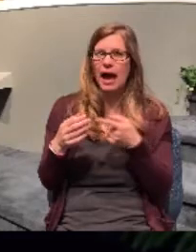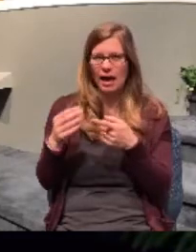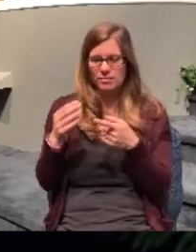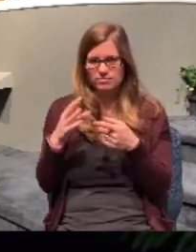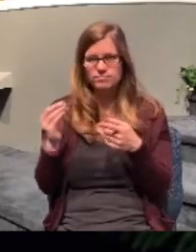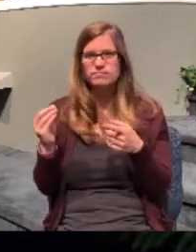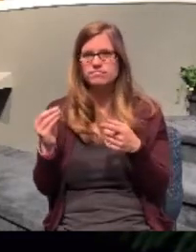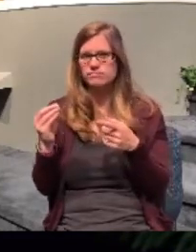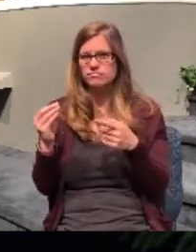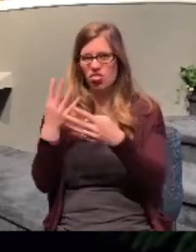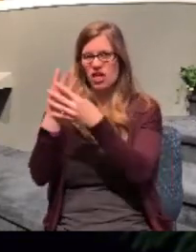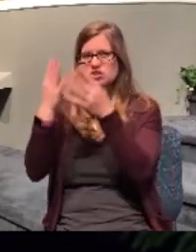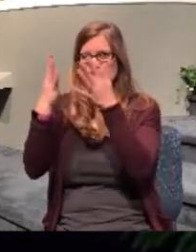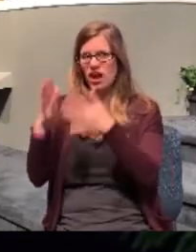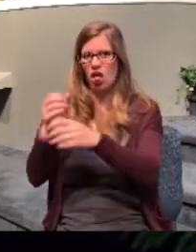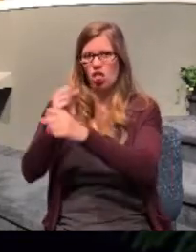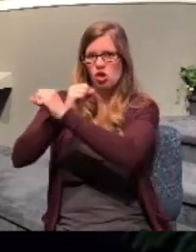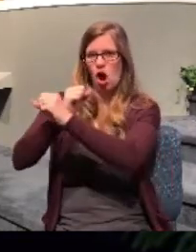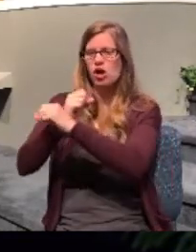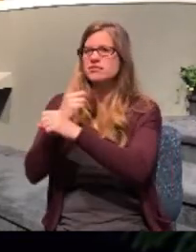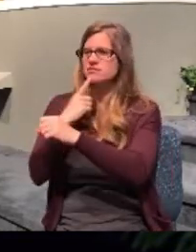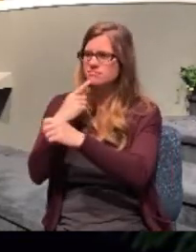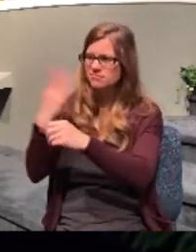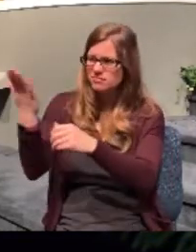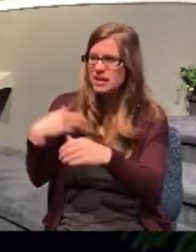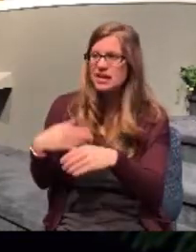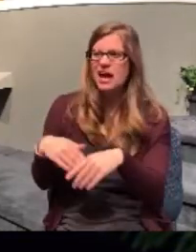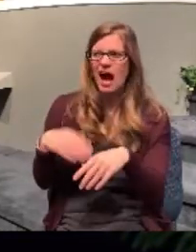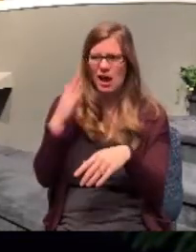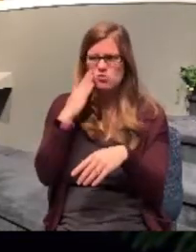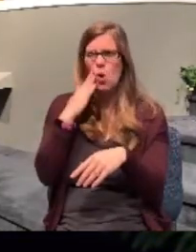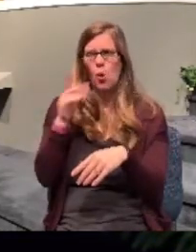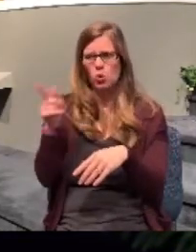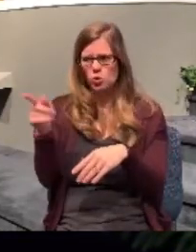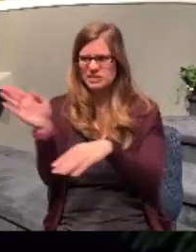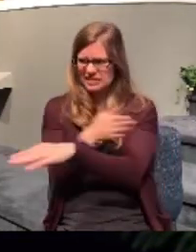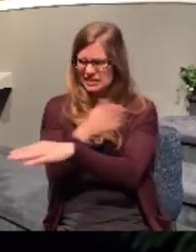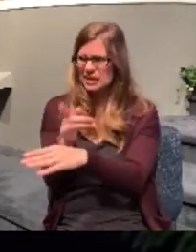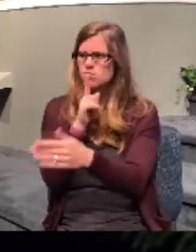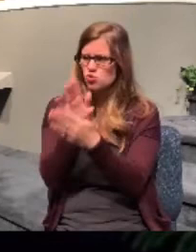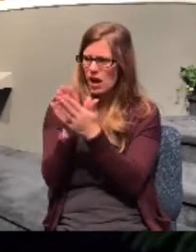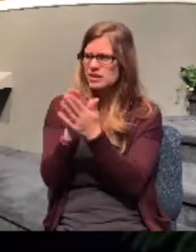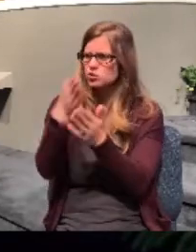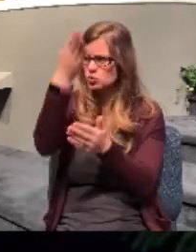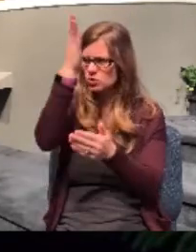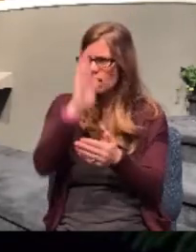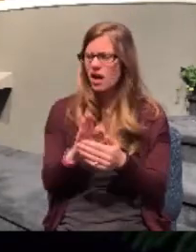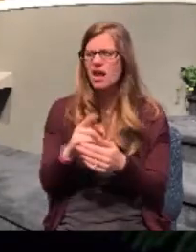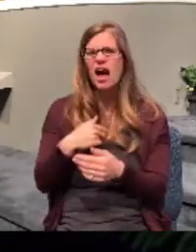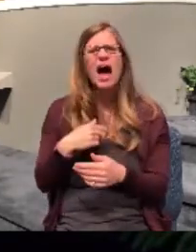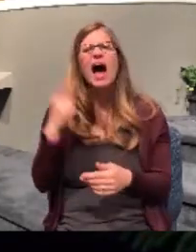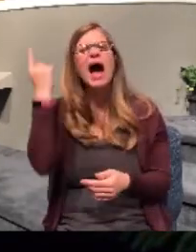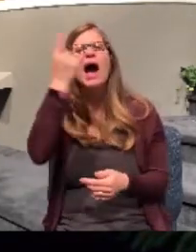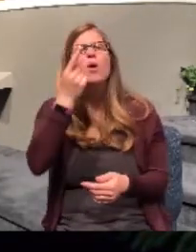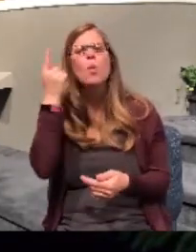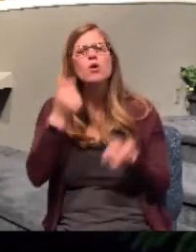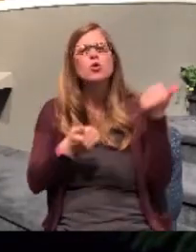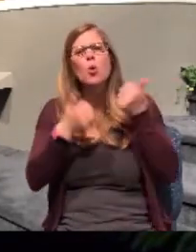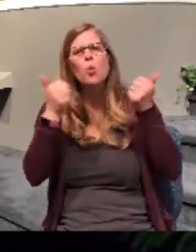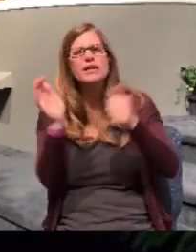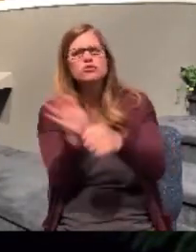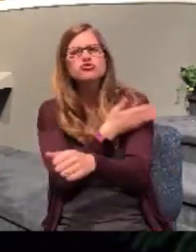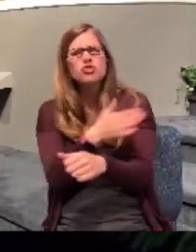Paul and Silas. No doubt he had heard them sing praise to God earlier. I wonder what songs they were singing.